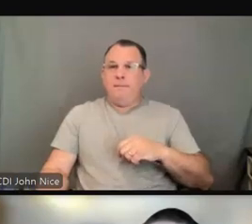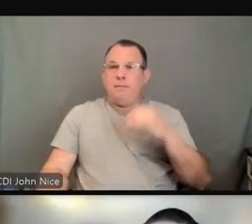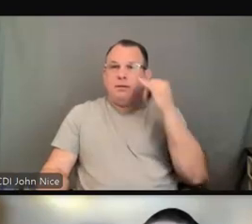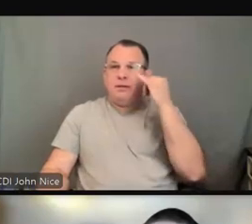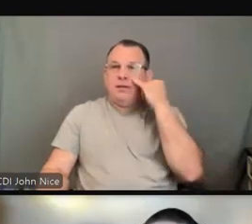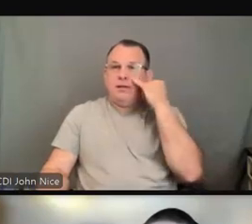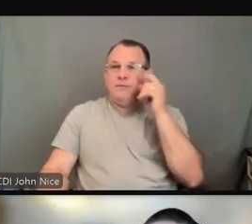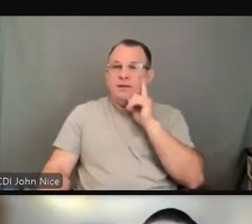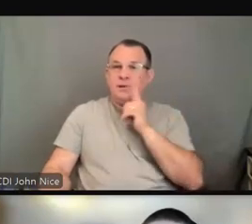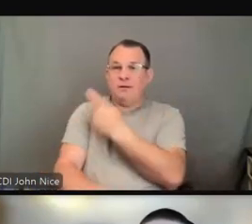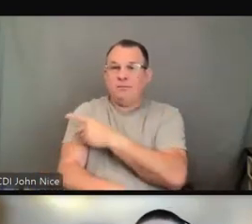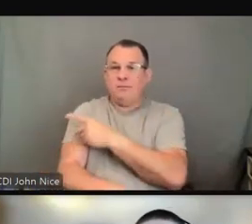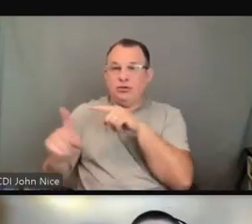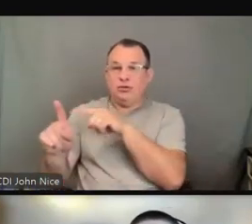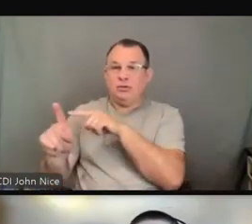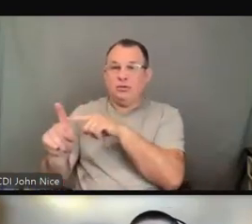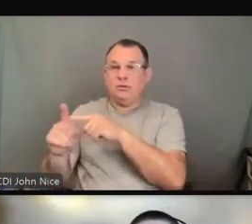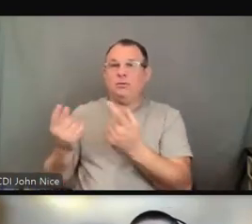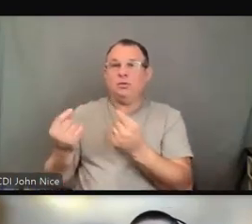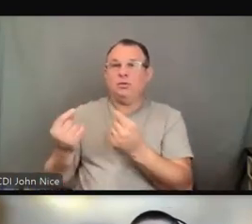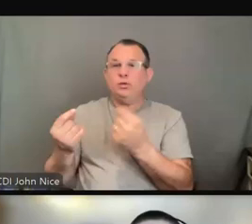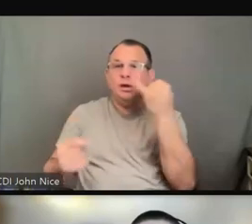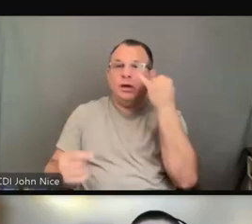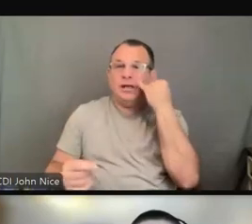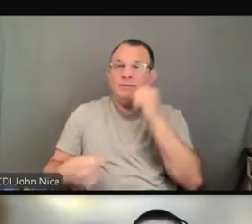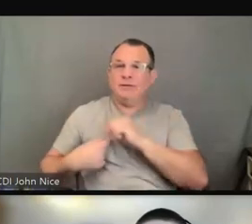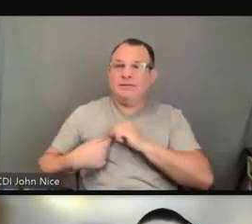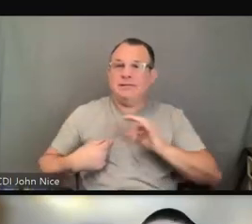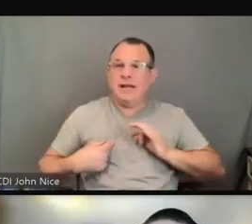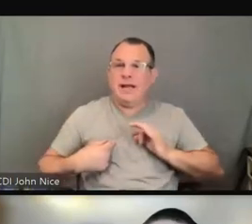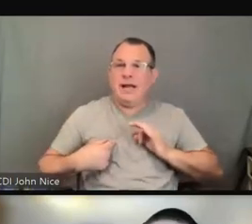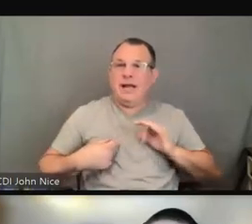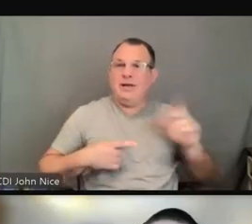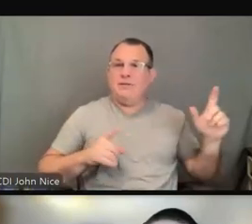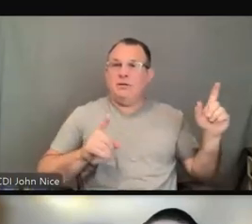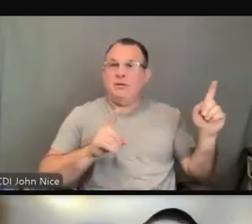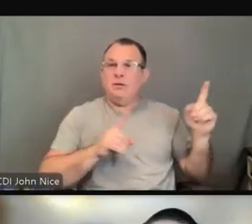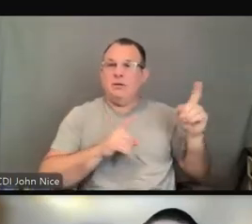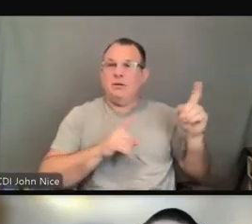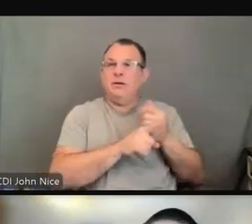that they prefer not to use and tells the deaf patient they have to use it?